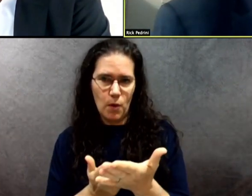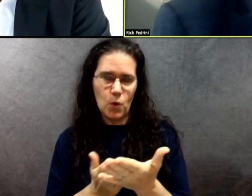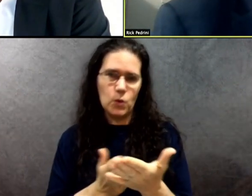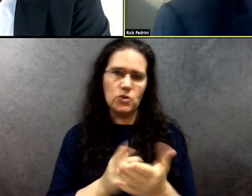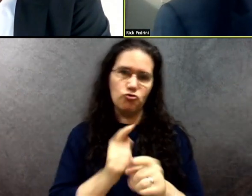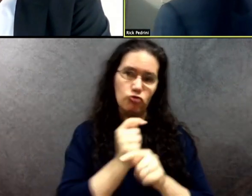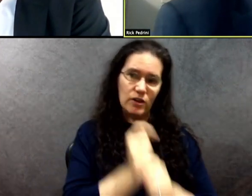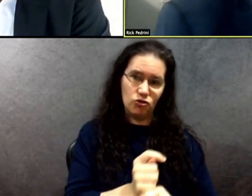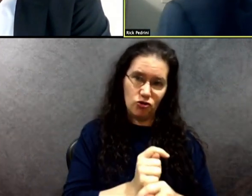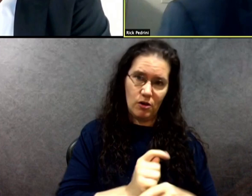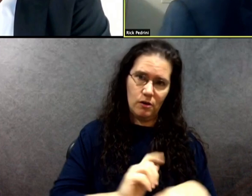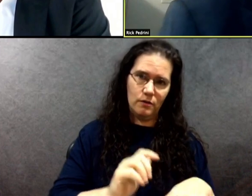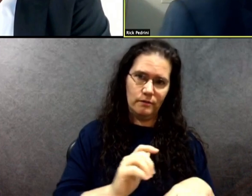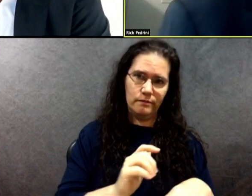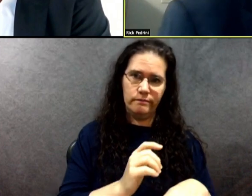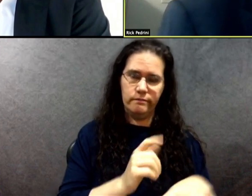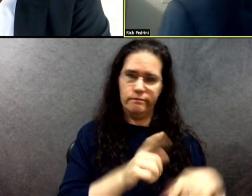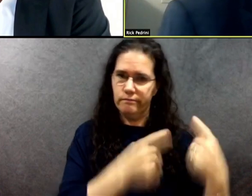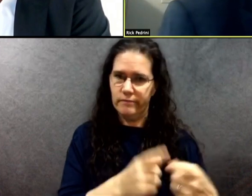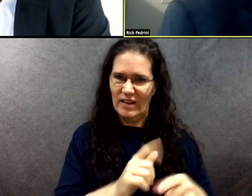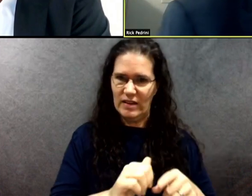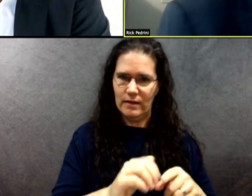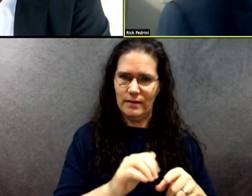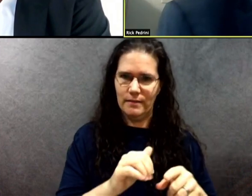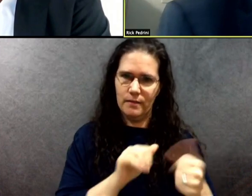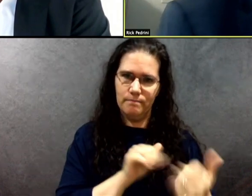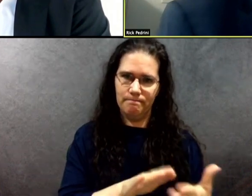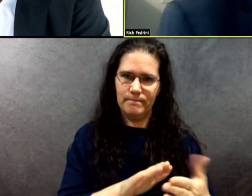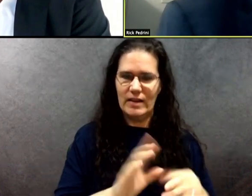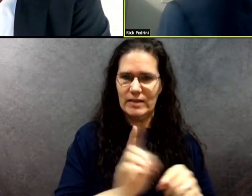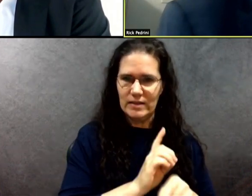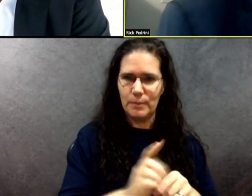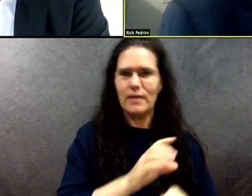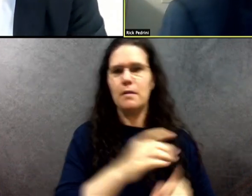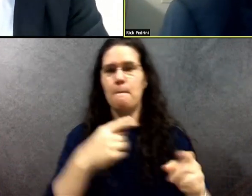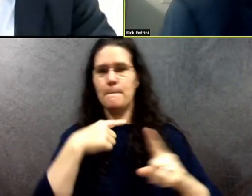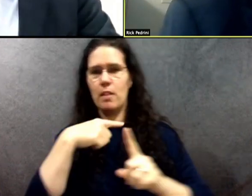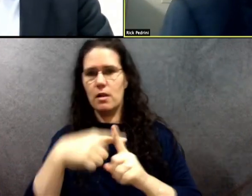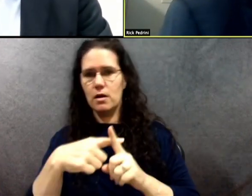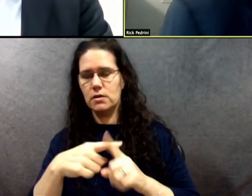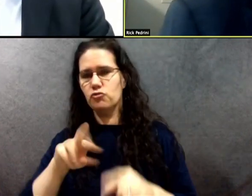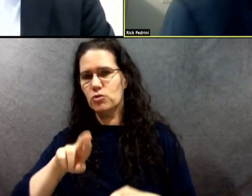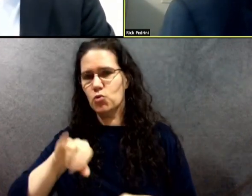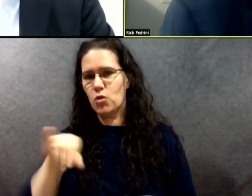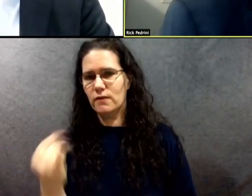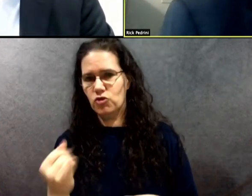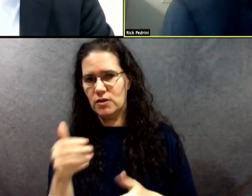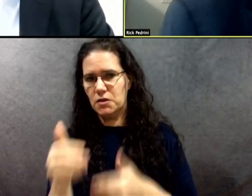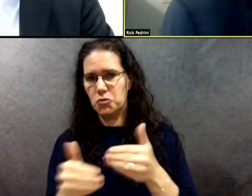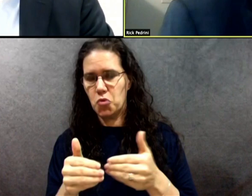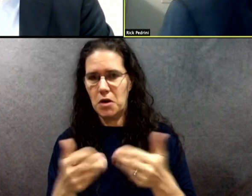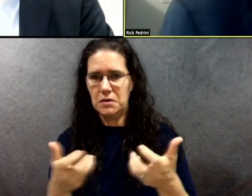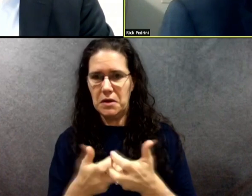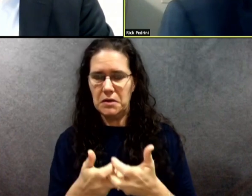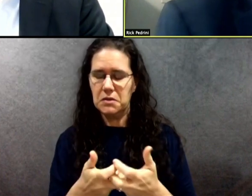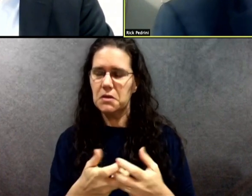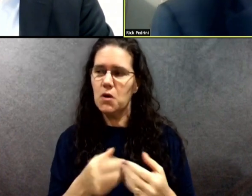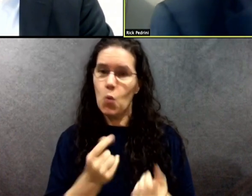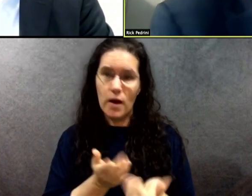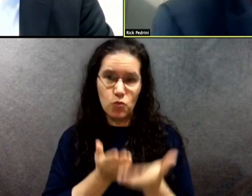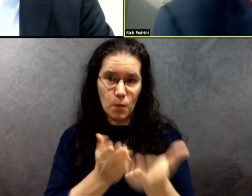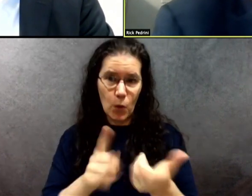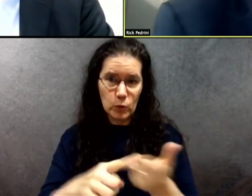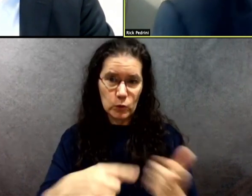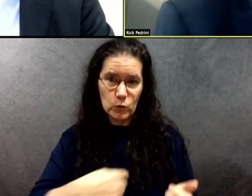restorative justice process, I, I thought it would be the best opportunity to help me mend